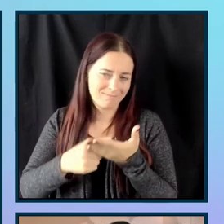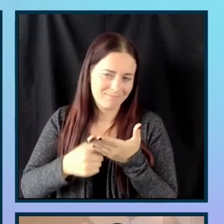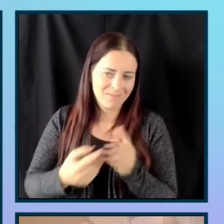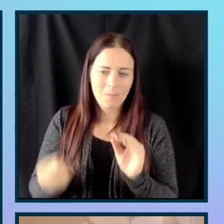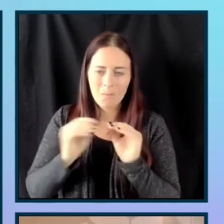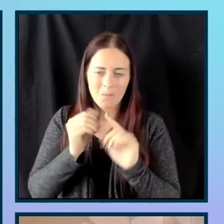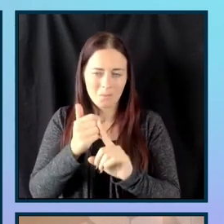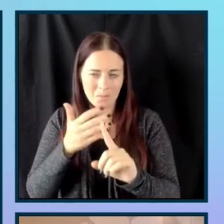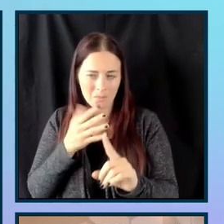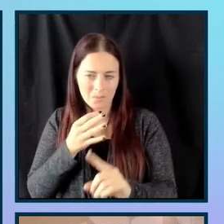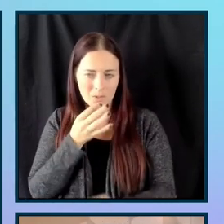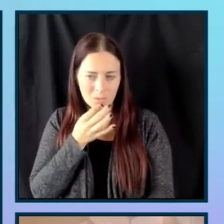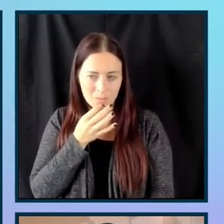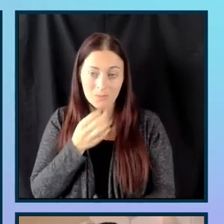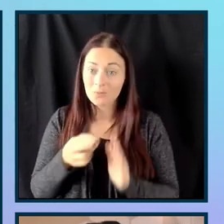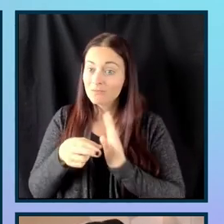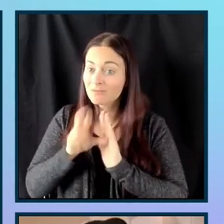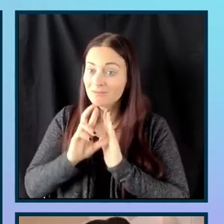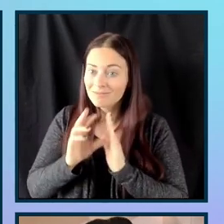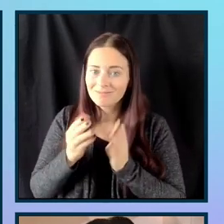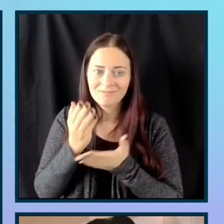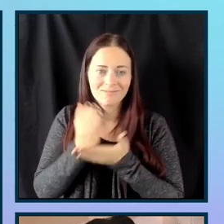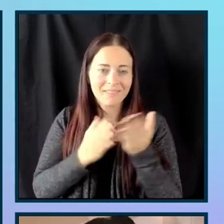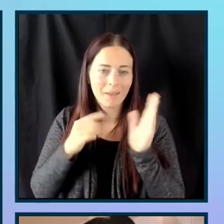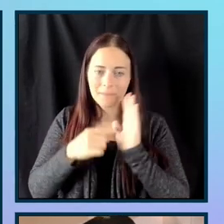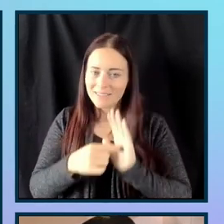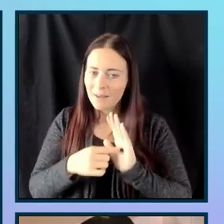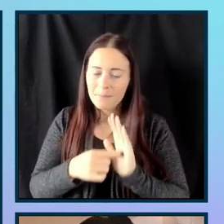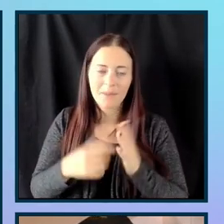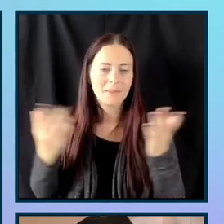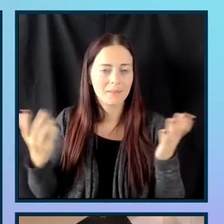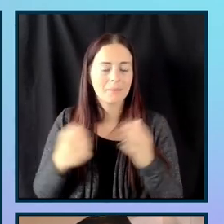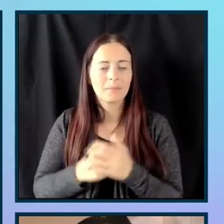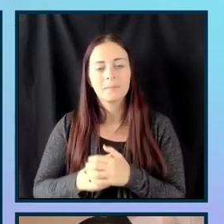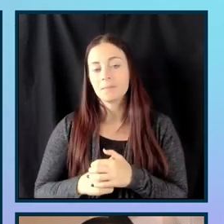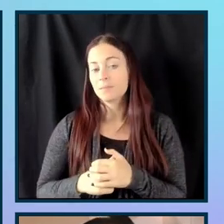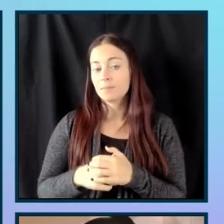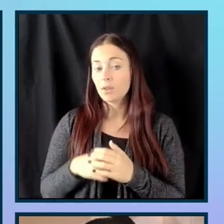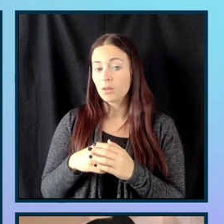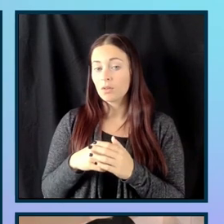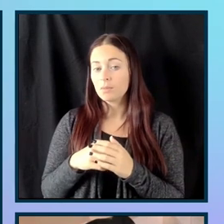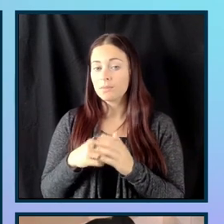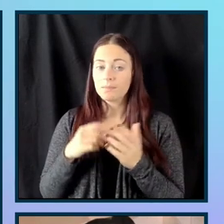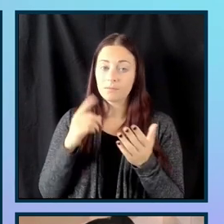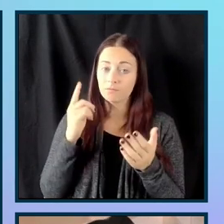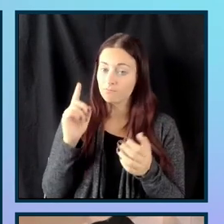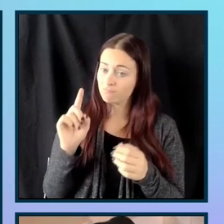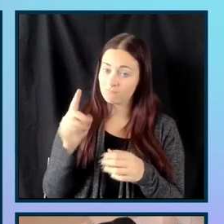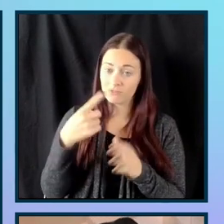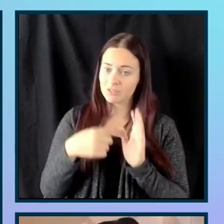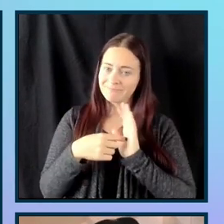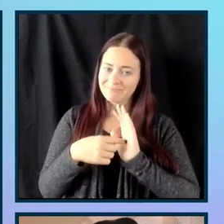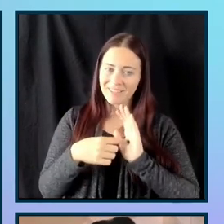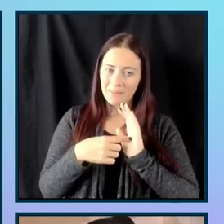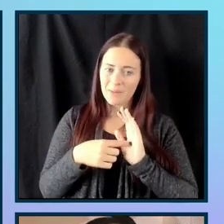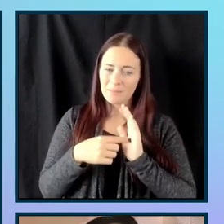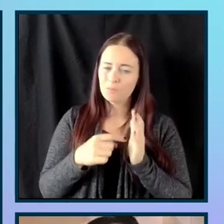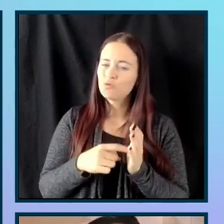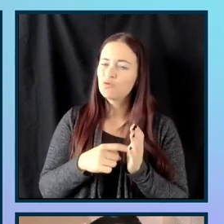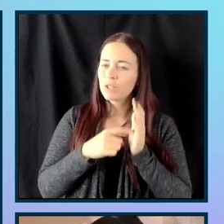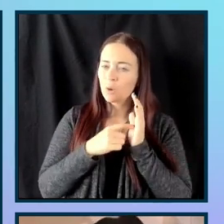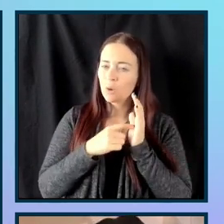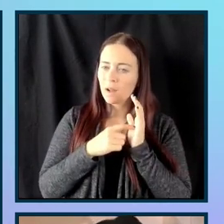So, let's go over some examples. So, the first example I have is a required form field. Well,